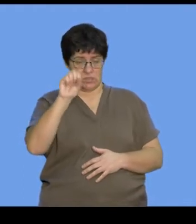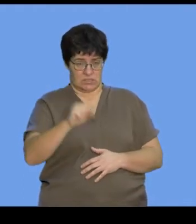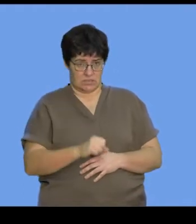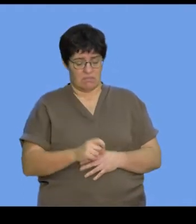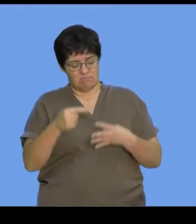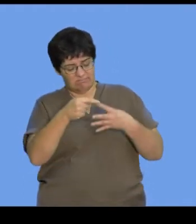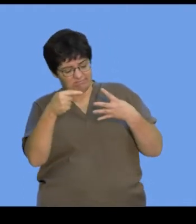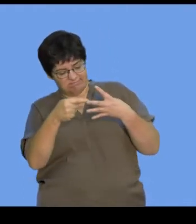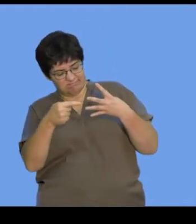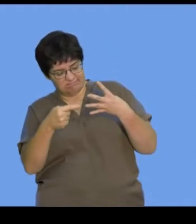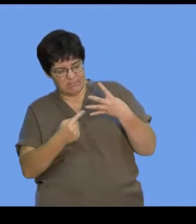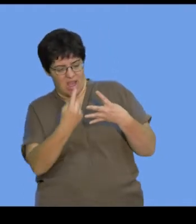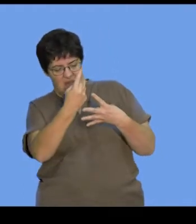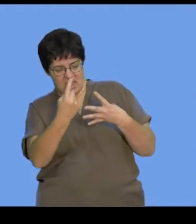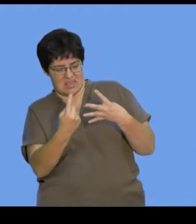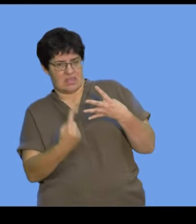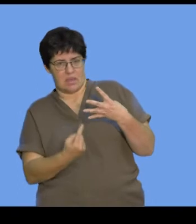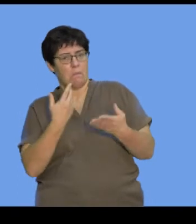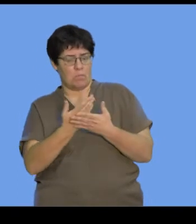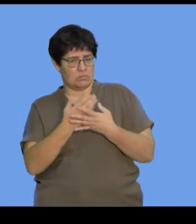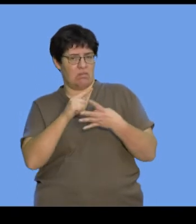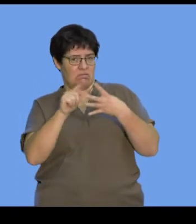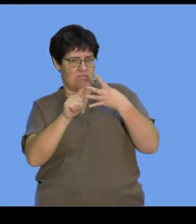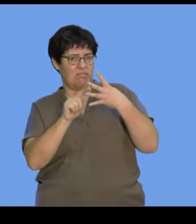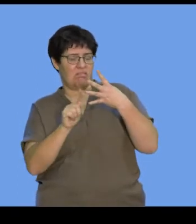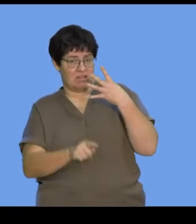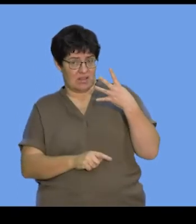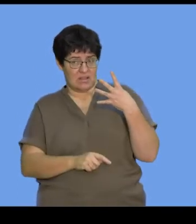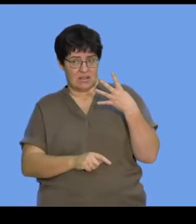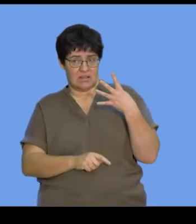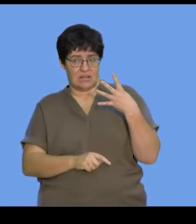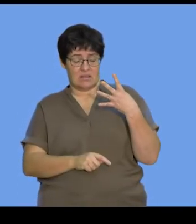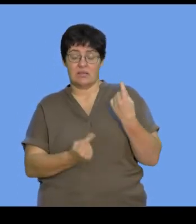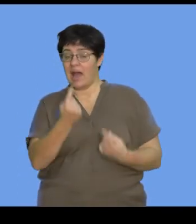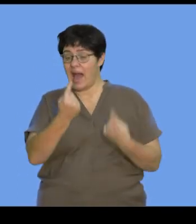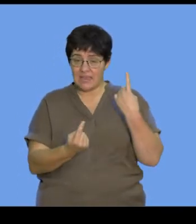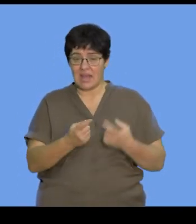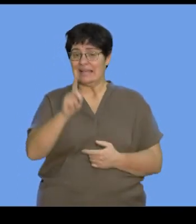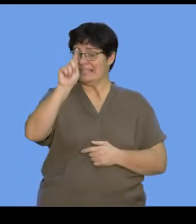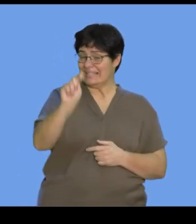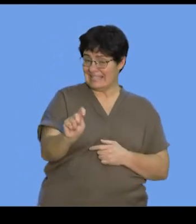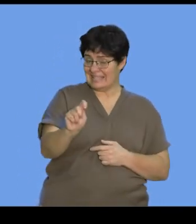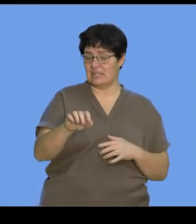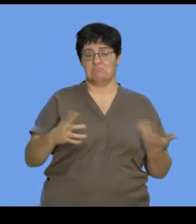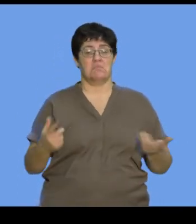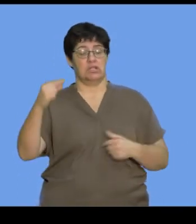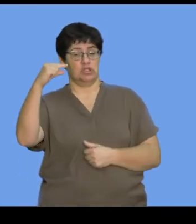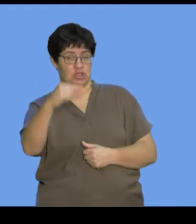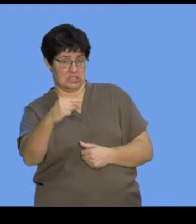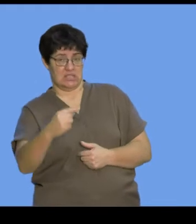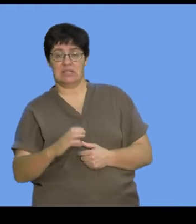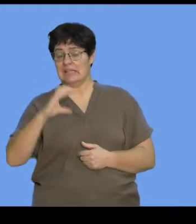possible nitrogenous bases. And so, they are represented either as a T, a G,